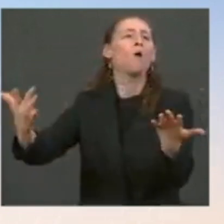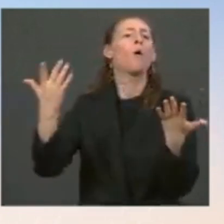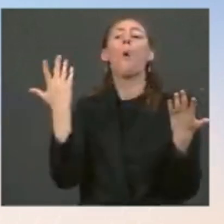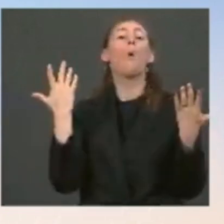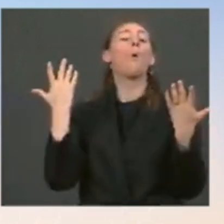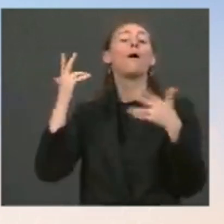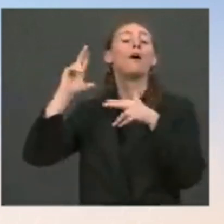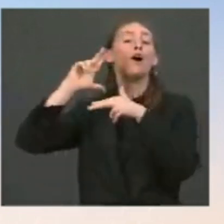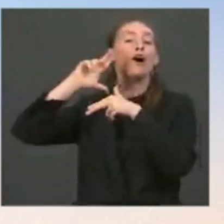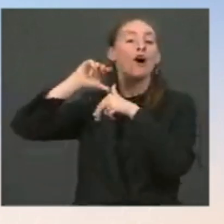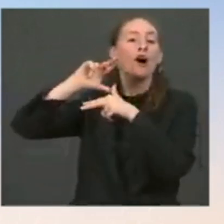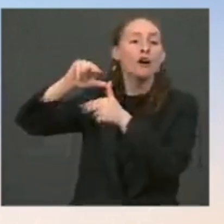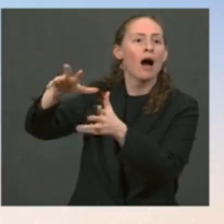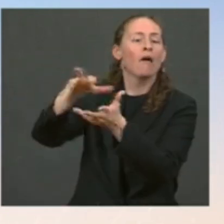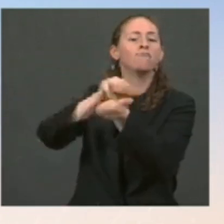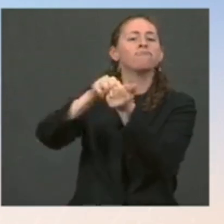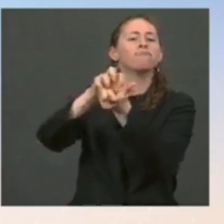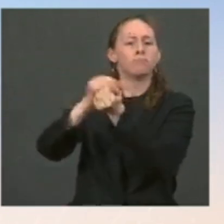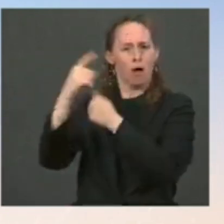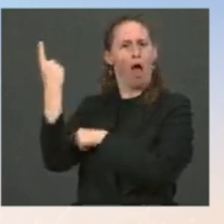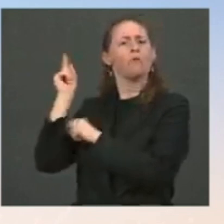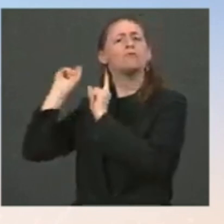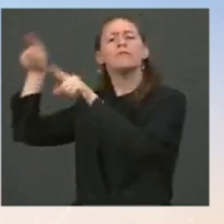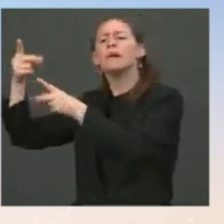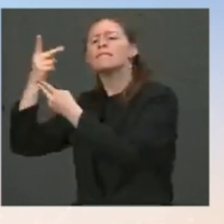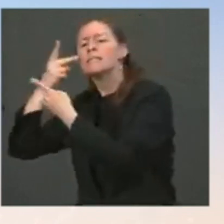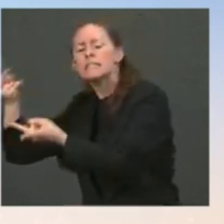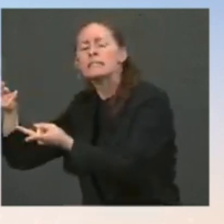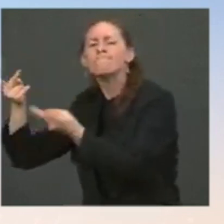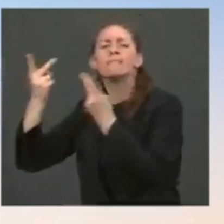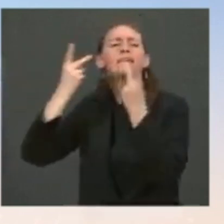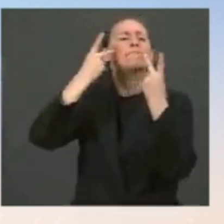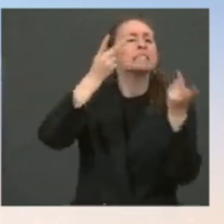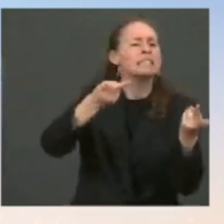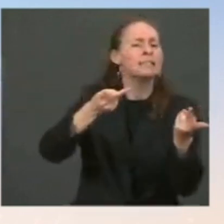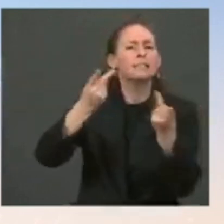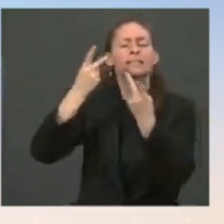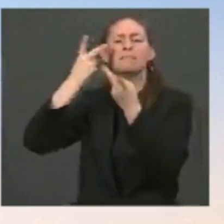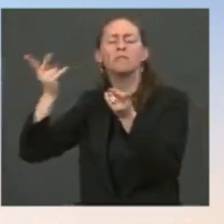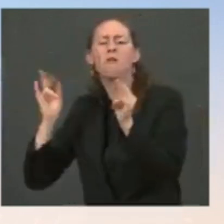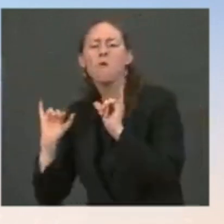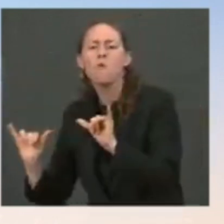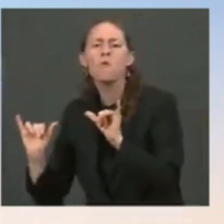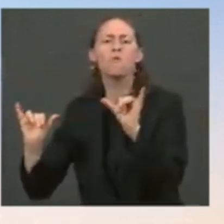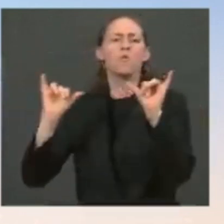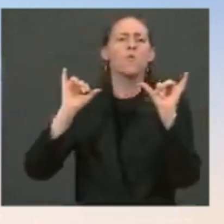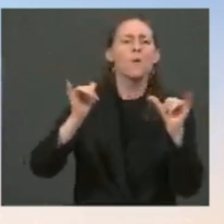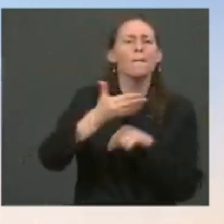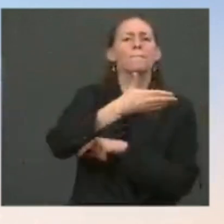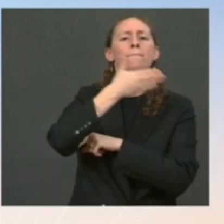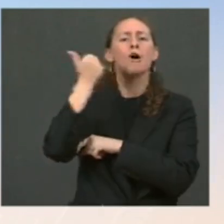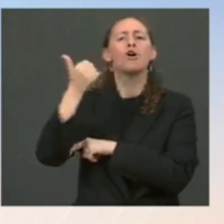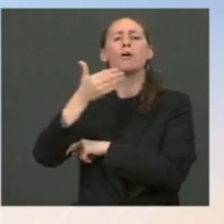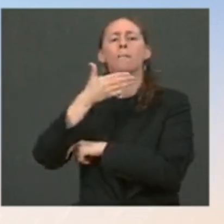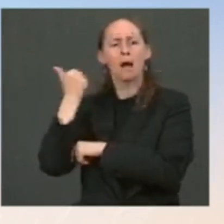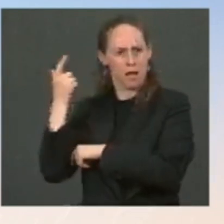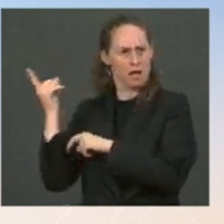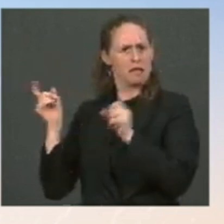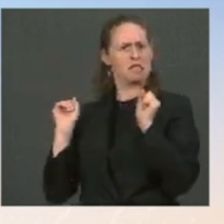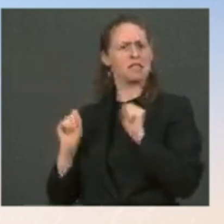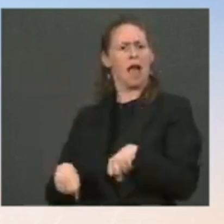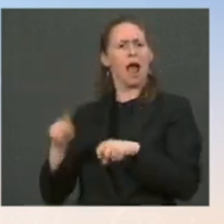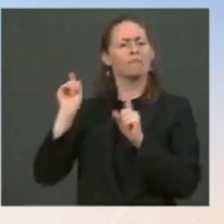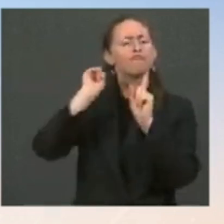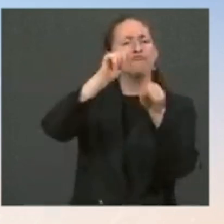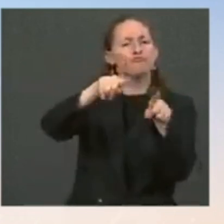go and see for himself firsthand what the needs are of the local community so that he can have an informed